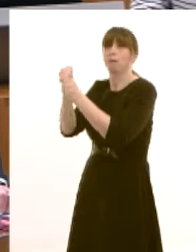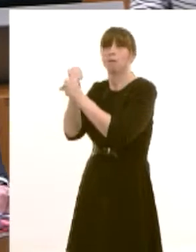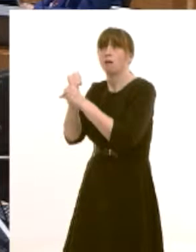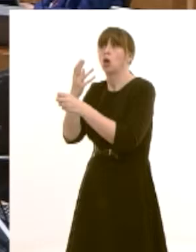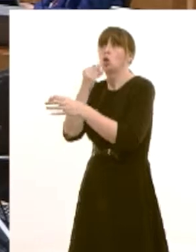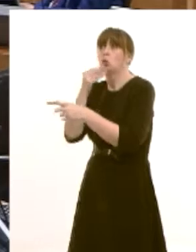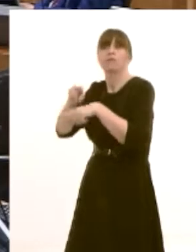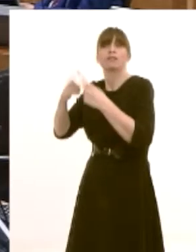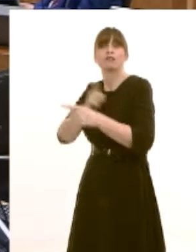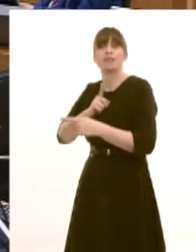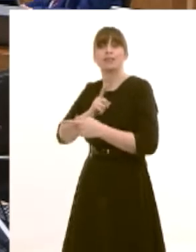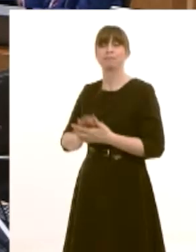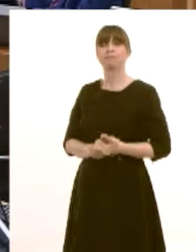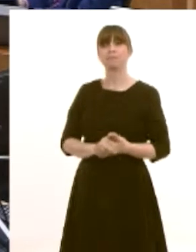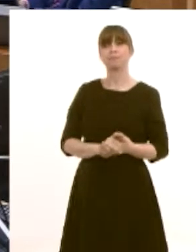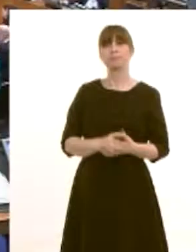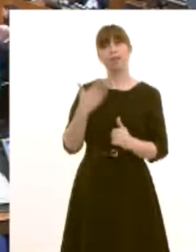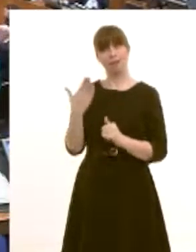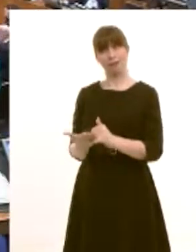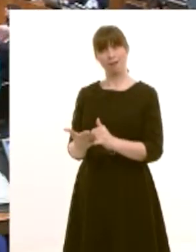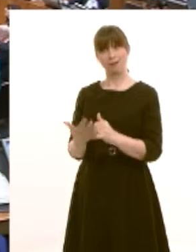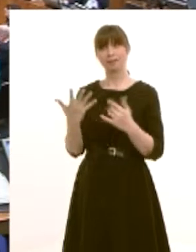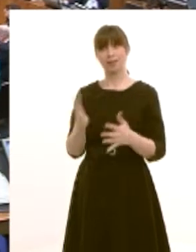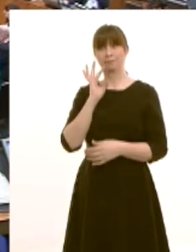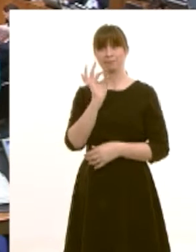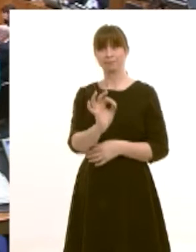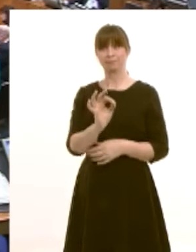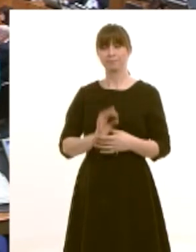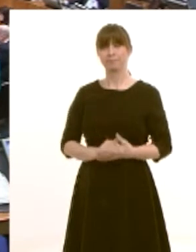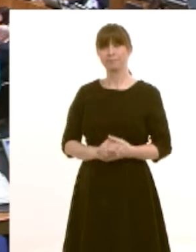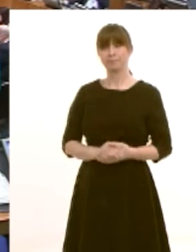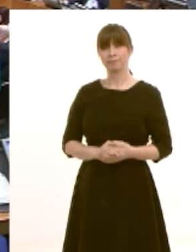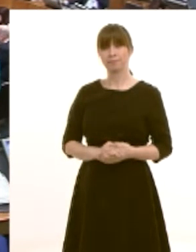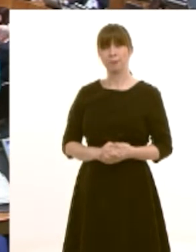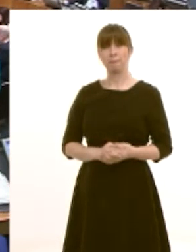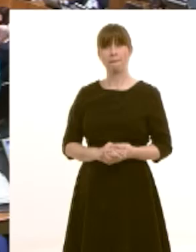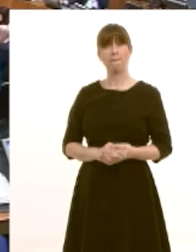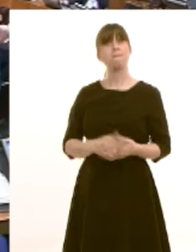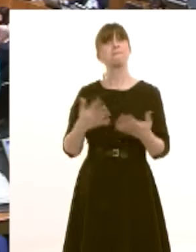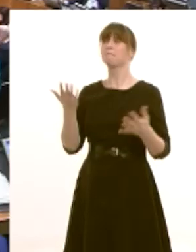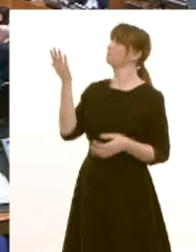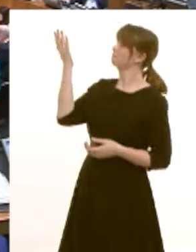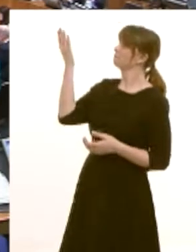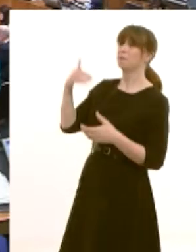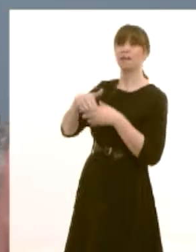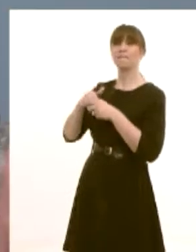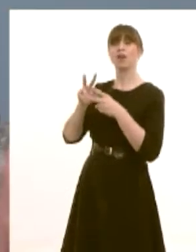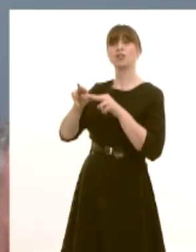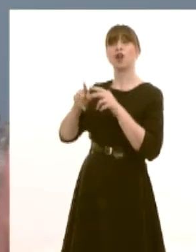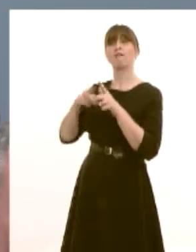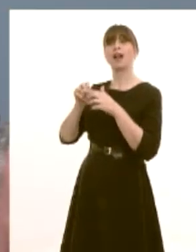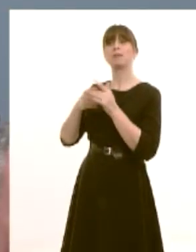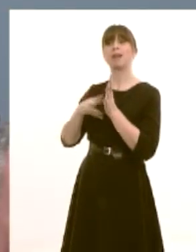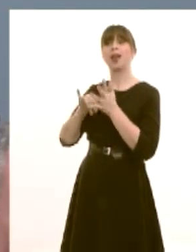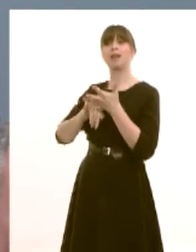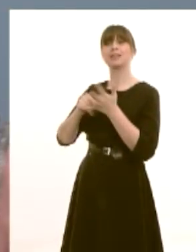and finally susie davis uh diolch llowydd uh first minister i'm sure you'll join me in welcoming the friends of abadillais tinworks